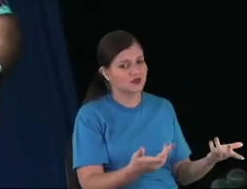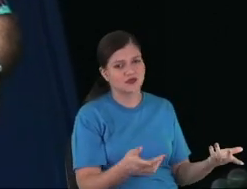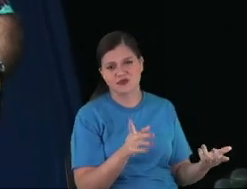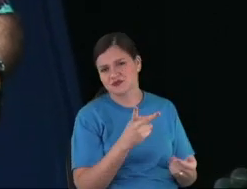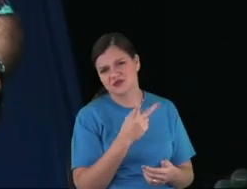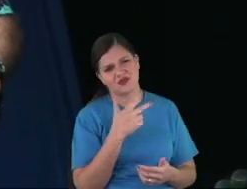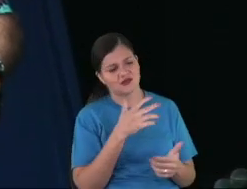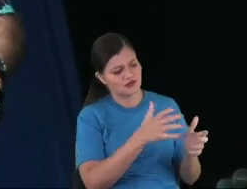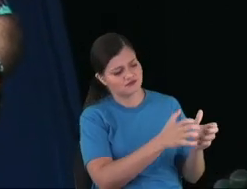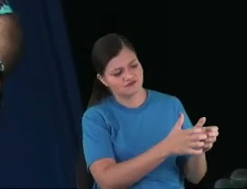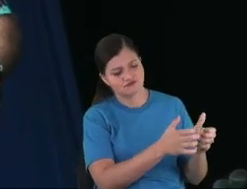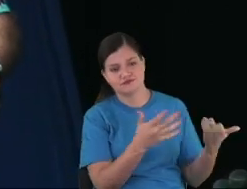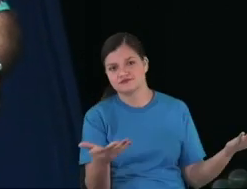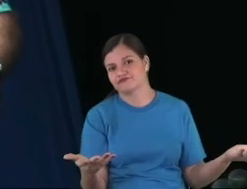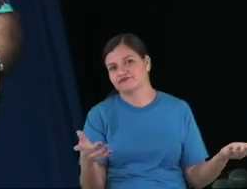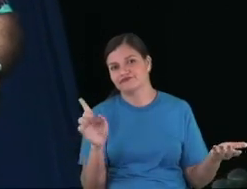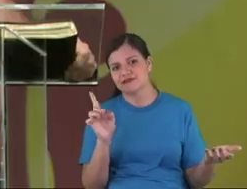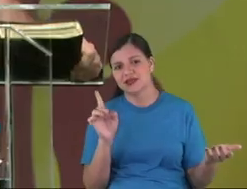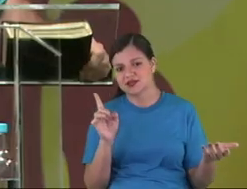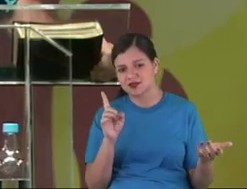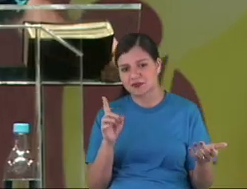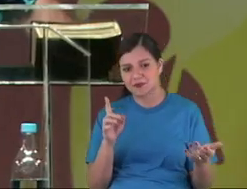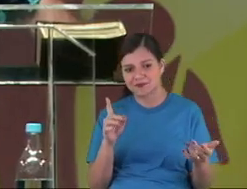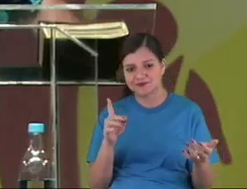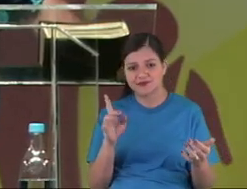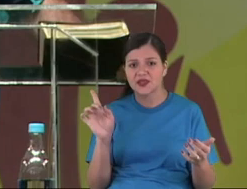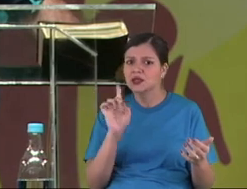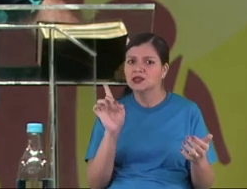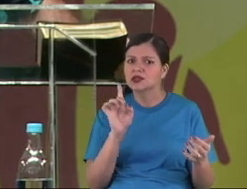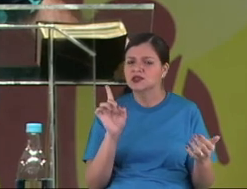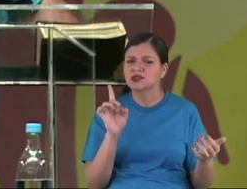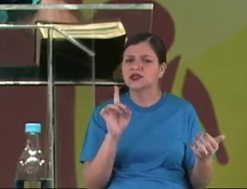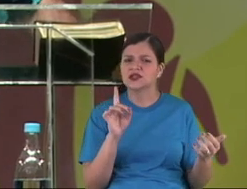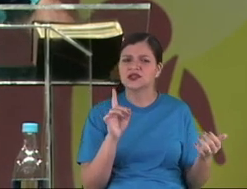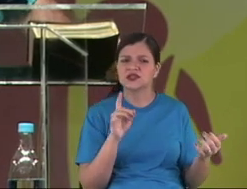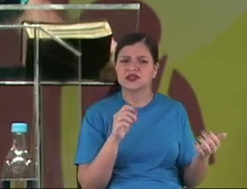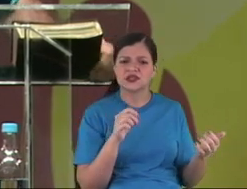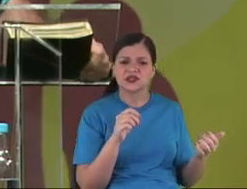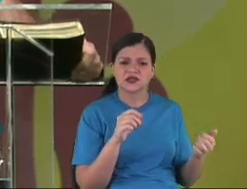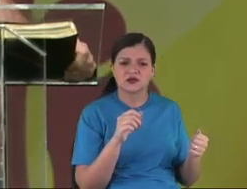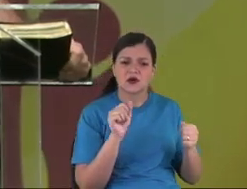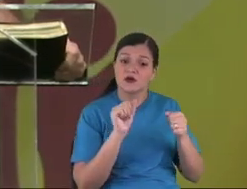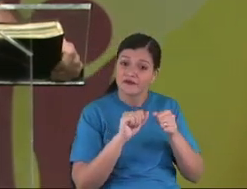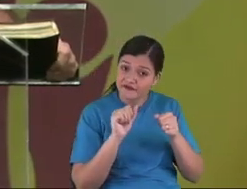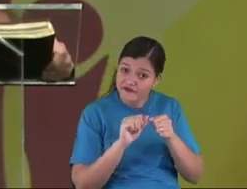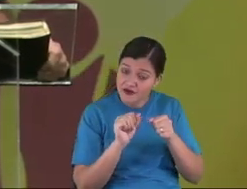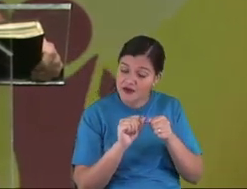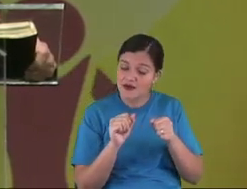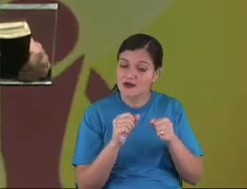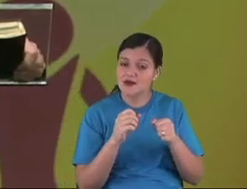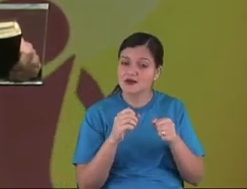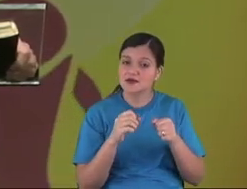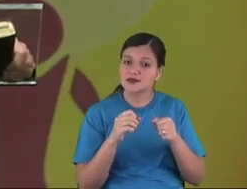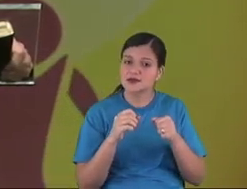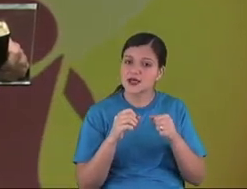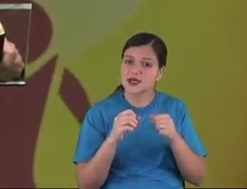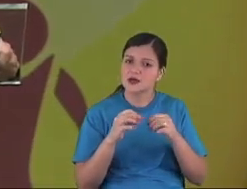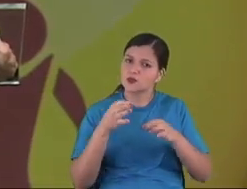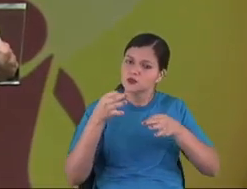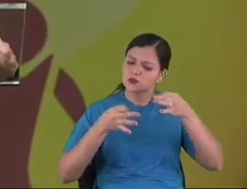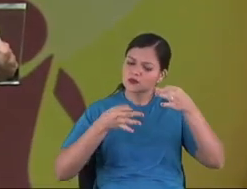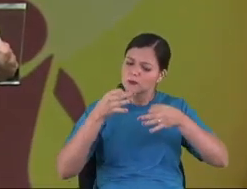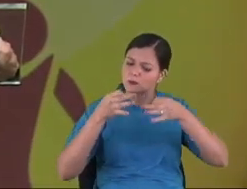it. This is so much. You like killing your... You're killing the mosquito with a big gun.